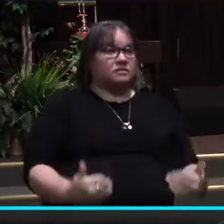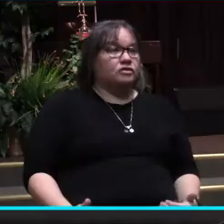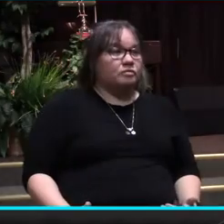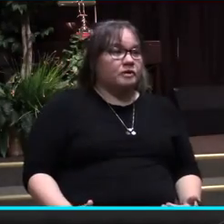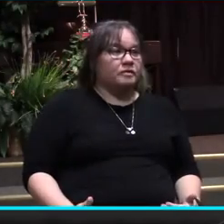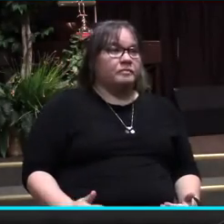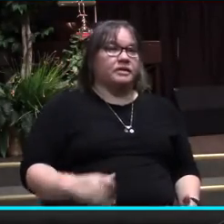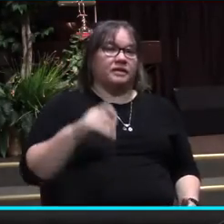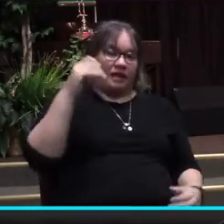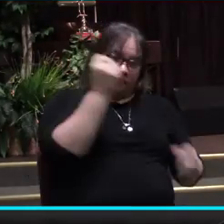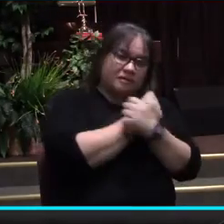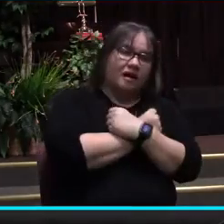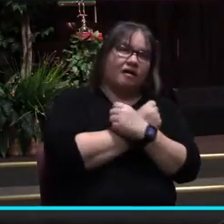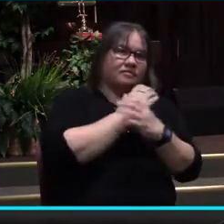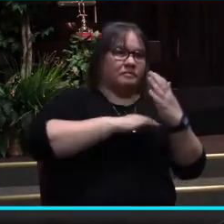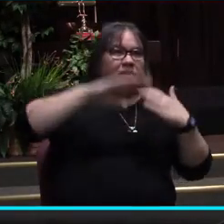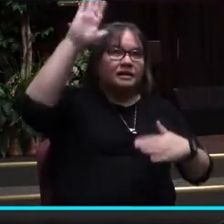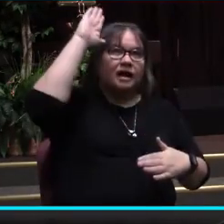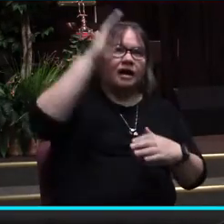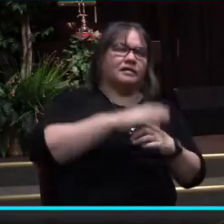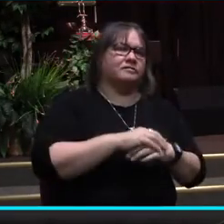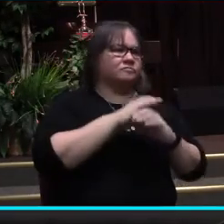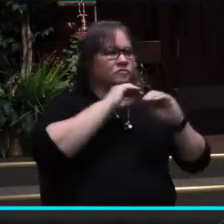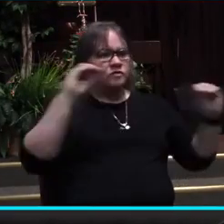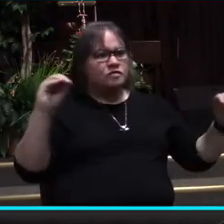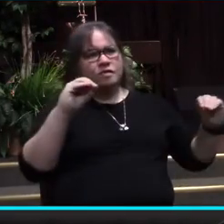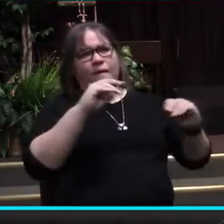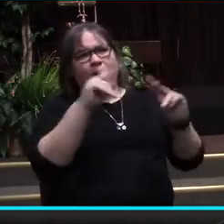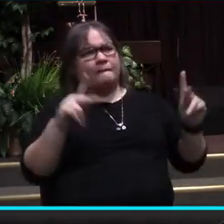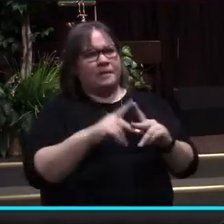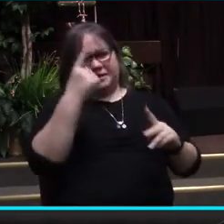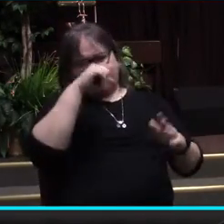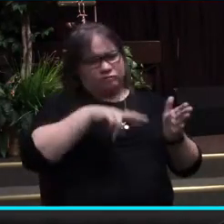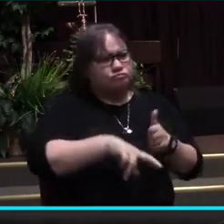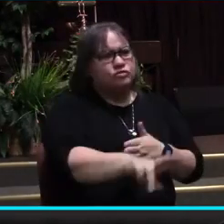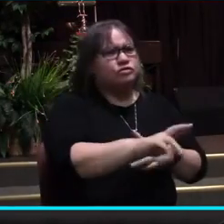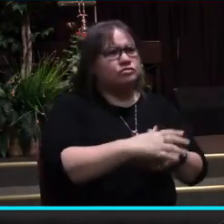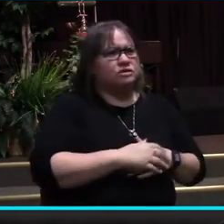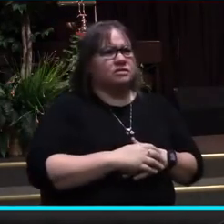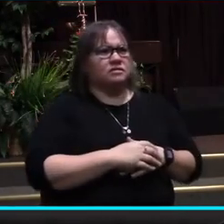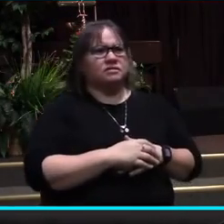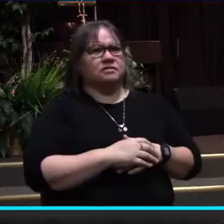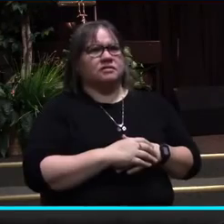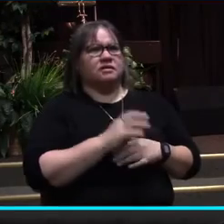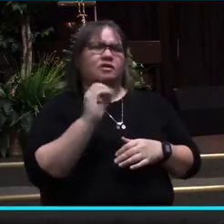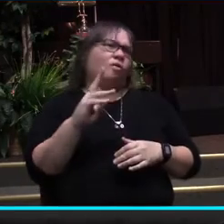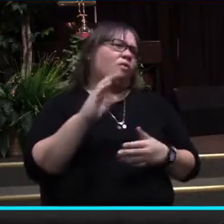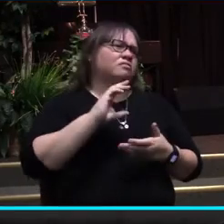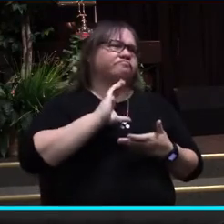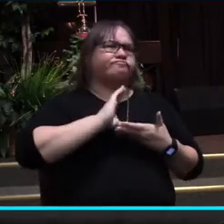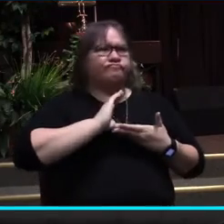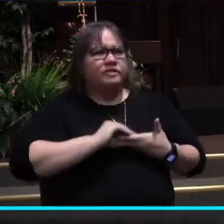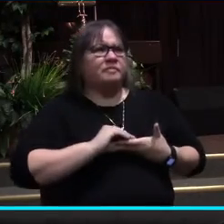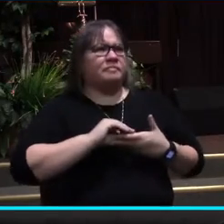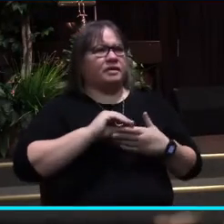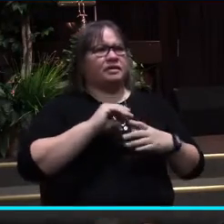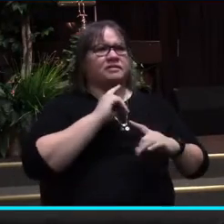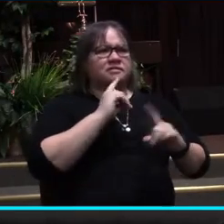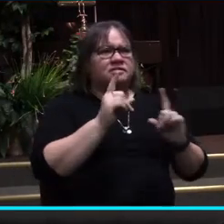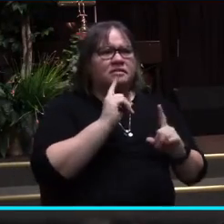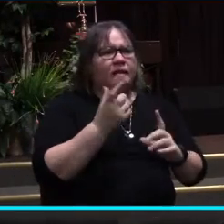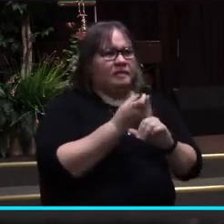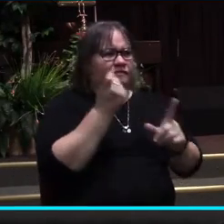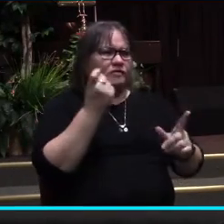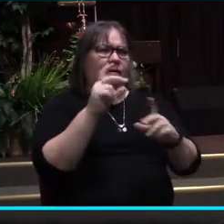is loved by God. There is no place for rude, disparaging, or demeaning comments from the